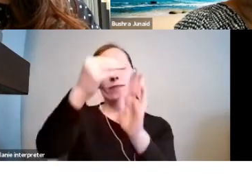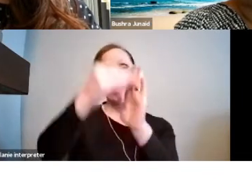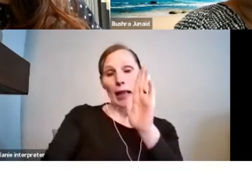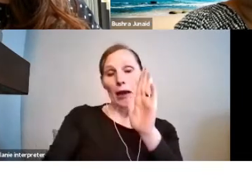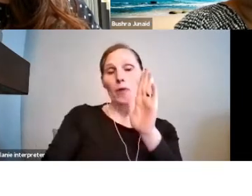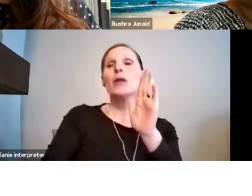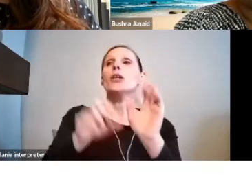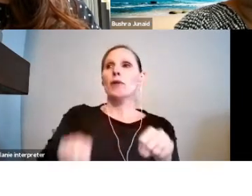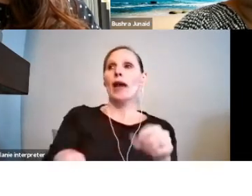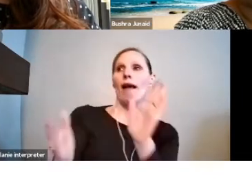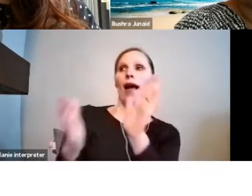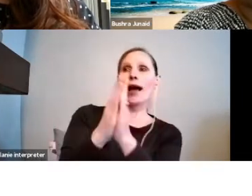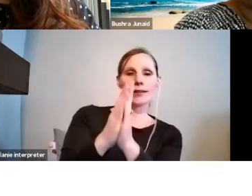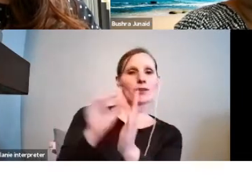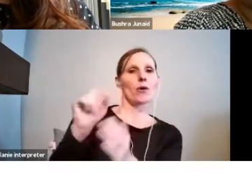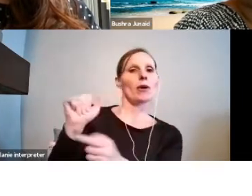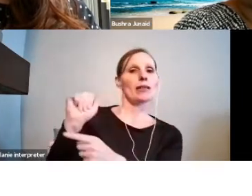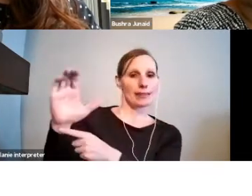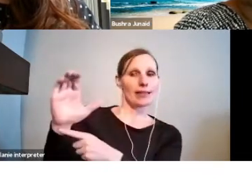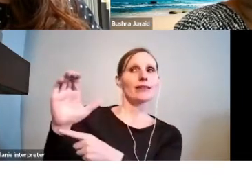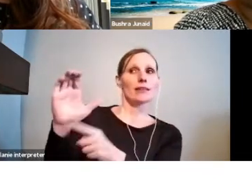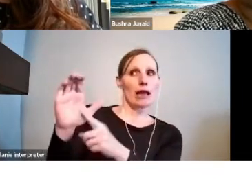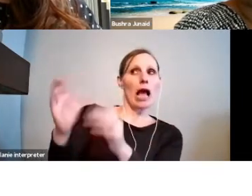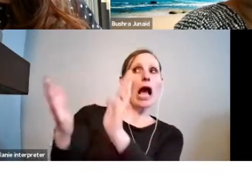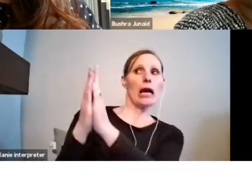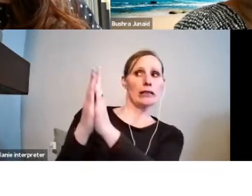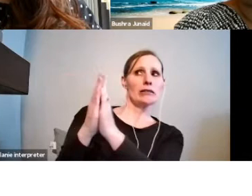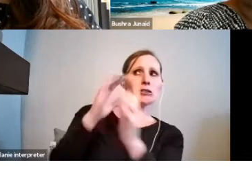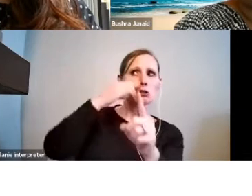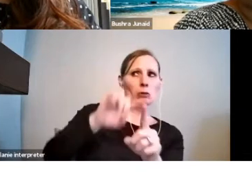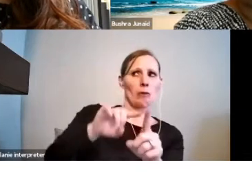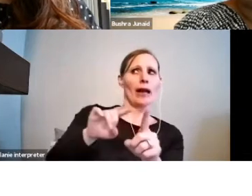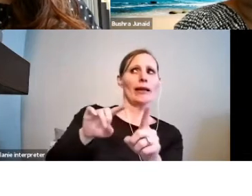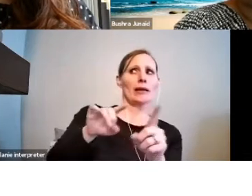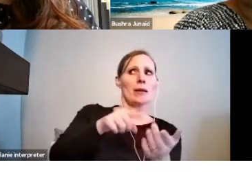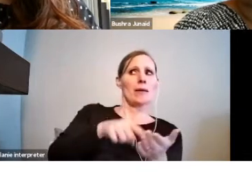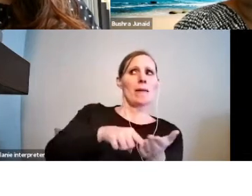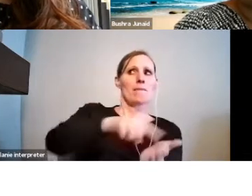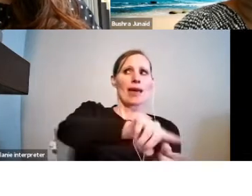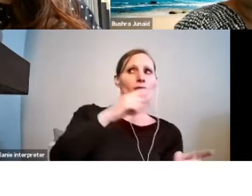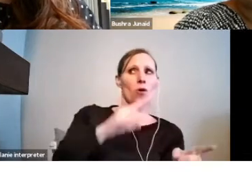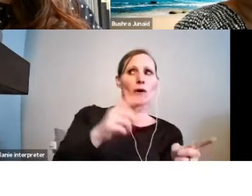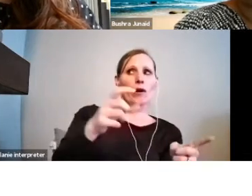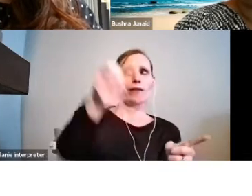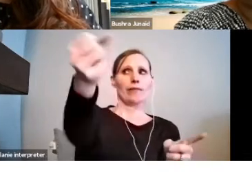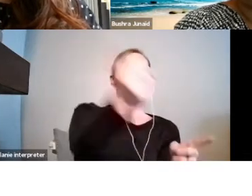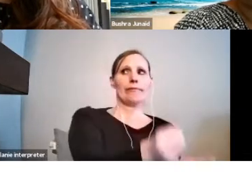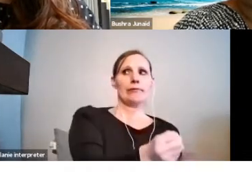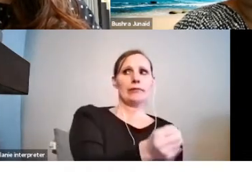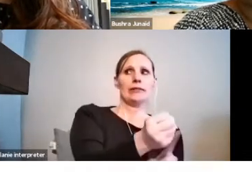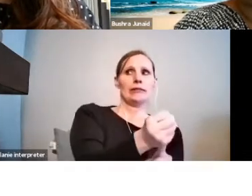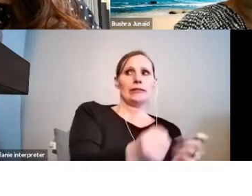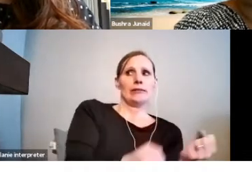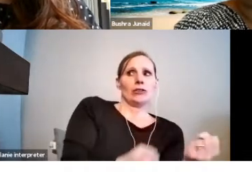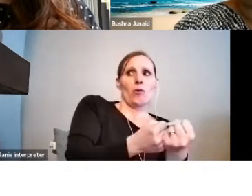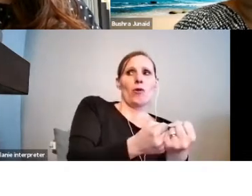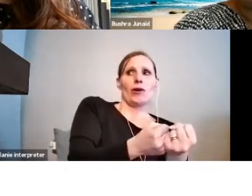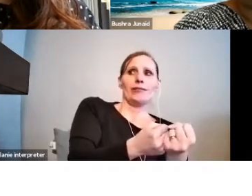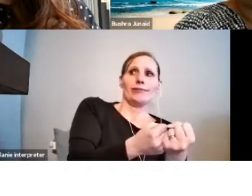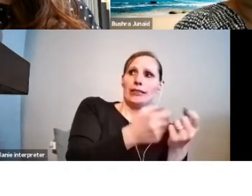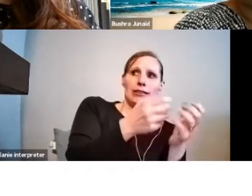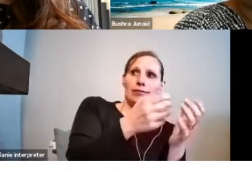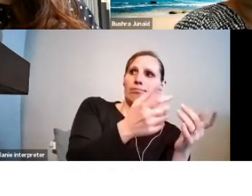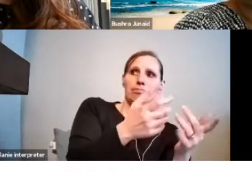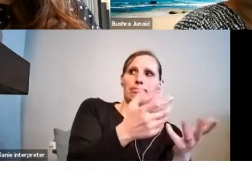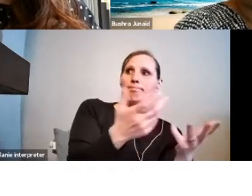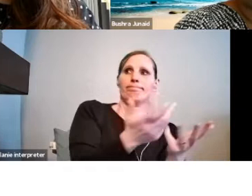make a request to the Ontario Arts Council to cover some of the expenses of having that person help you out. You can request up to